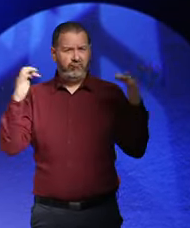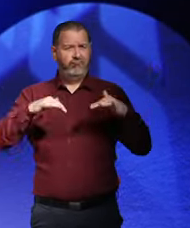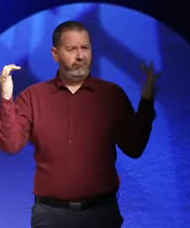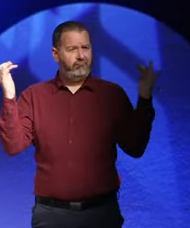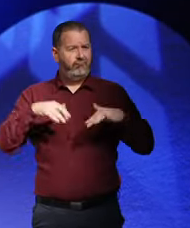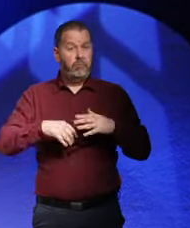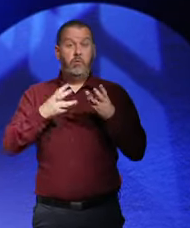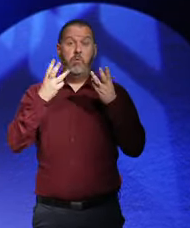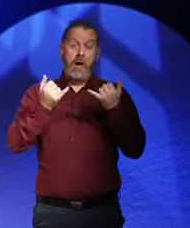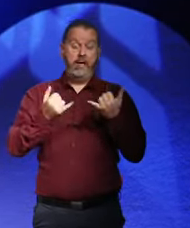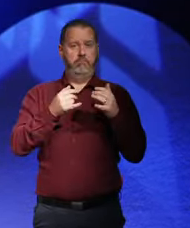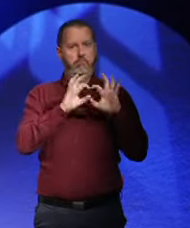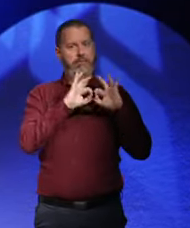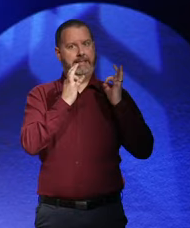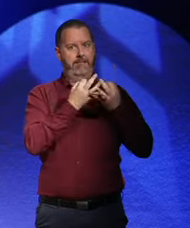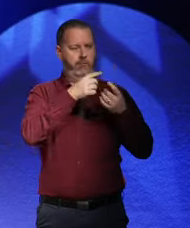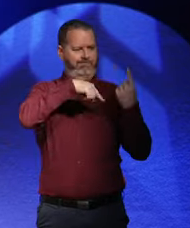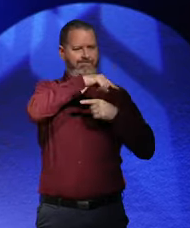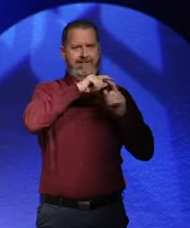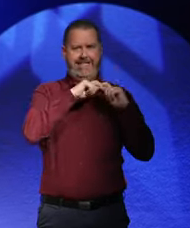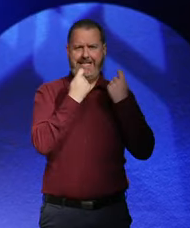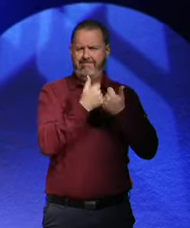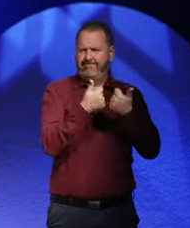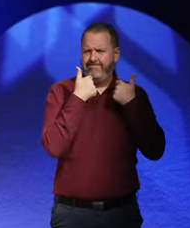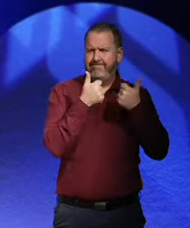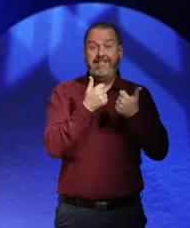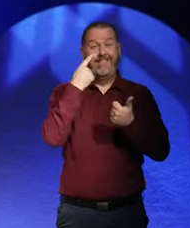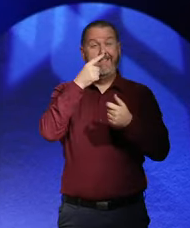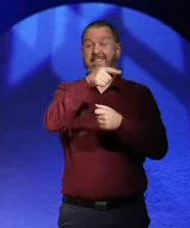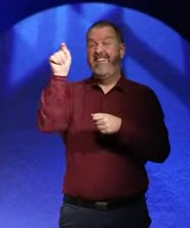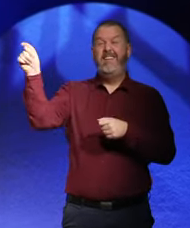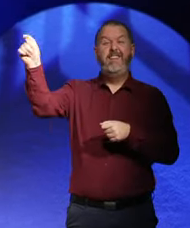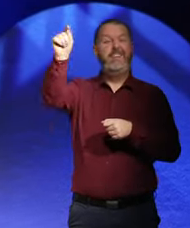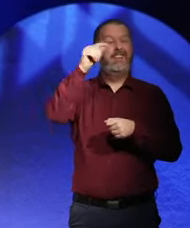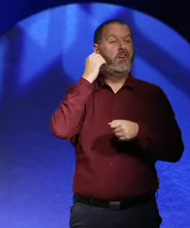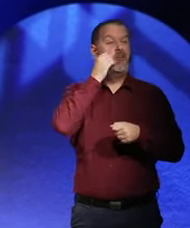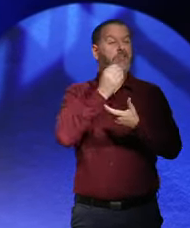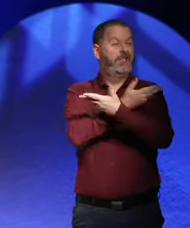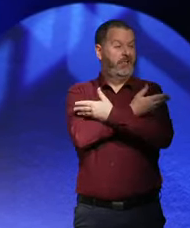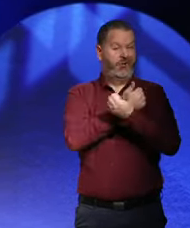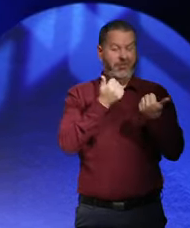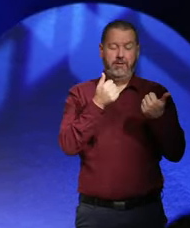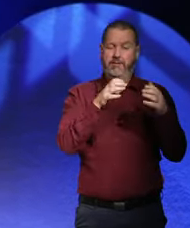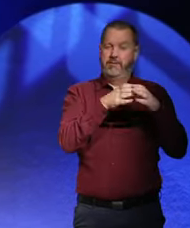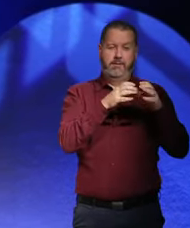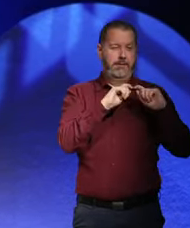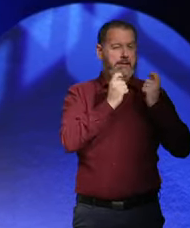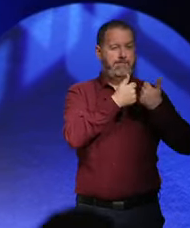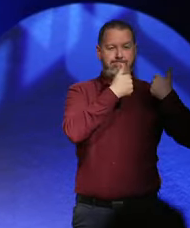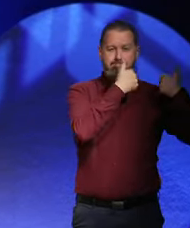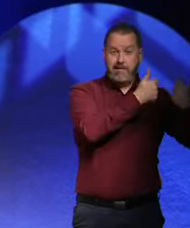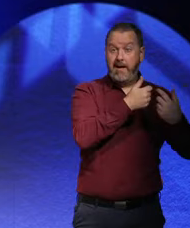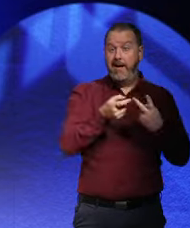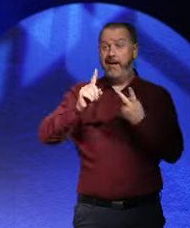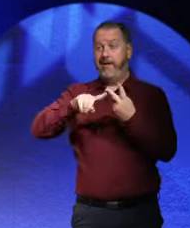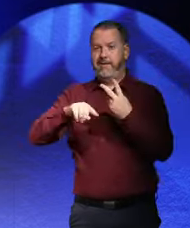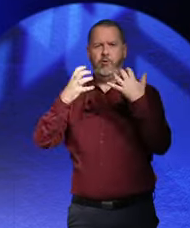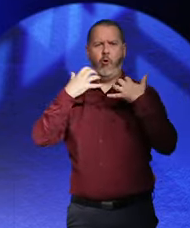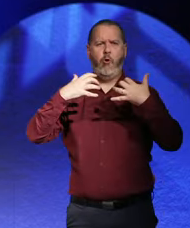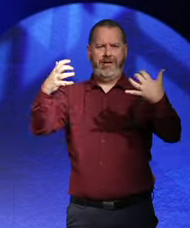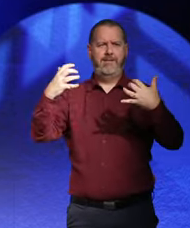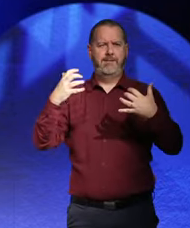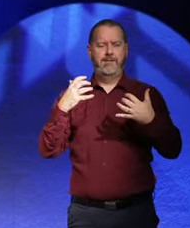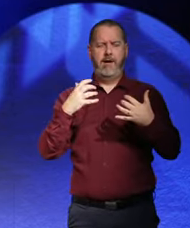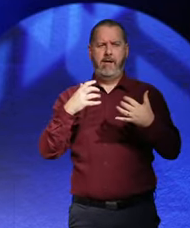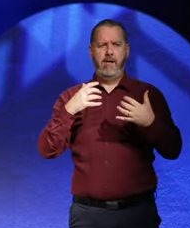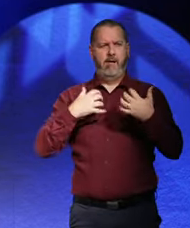to the great team that we have, the people going around in the t-shirts and that doing a great job but also the fantastic audiences we have who show such enthusiasm for